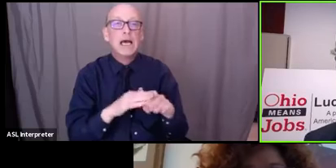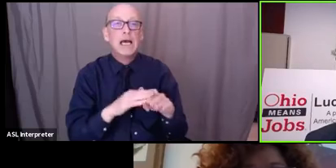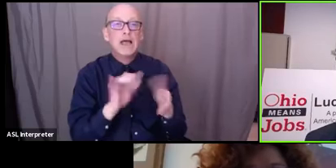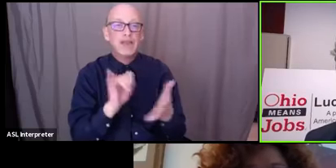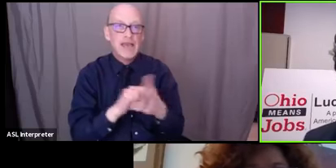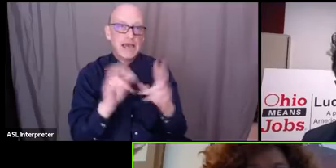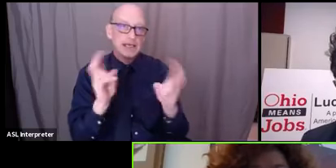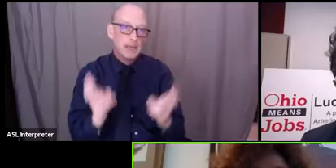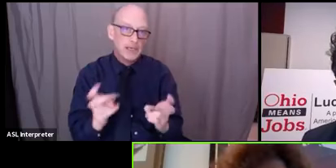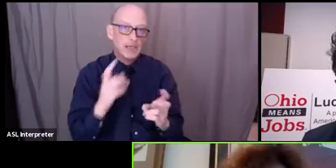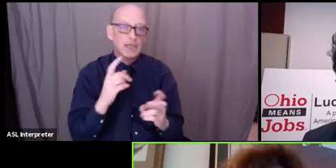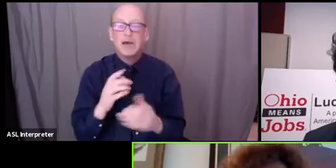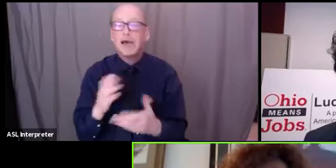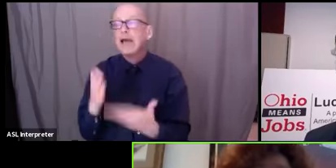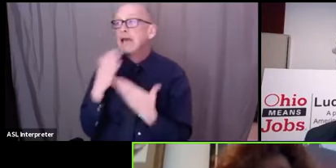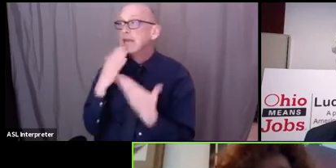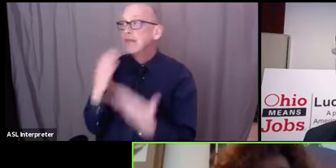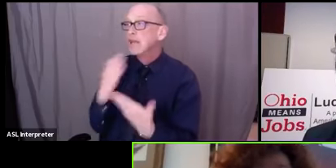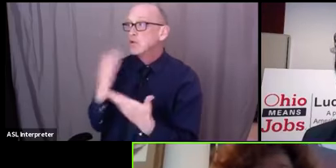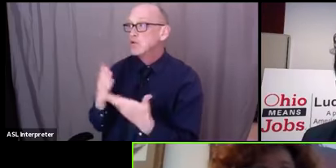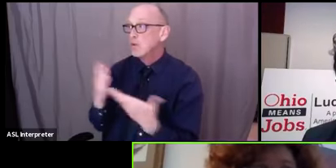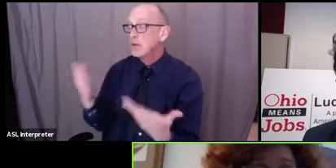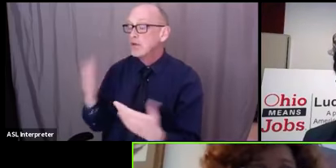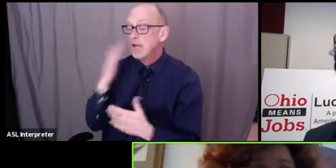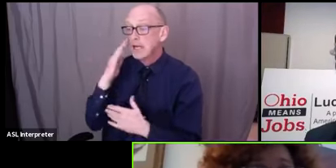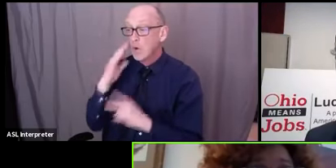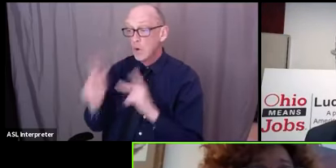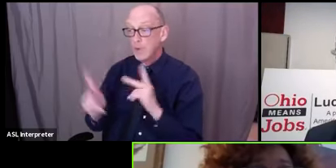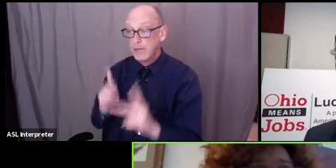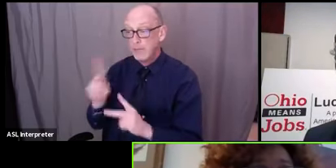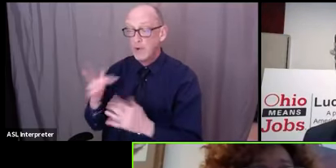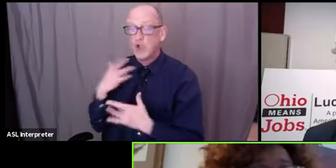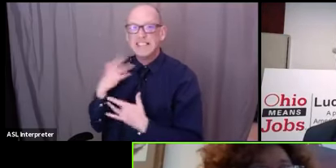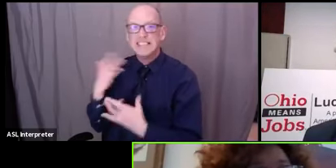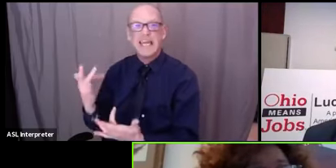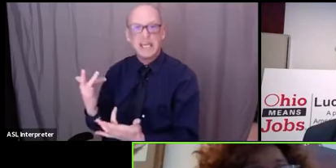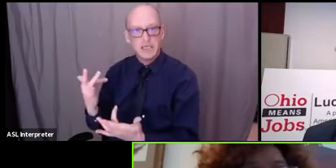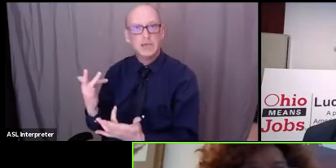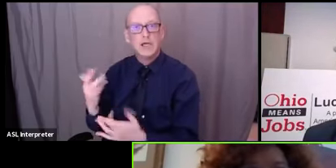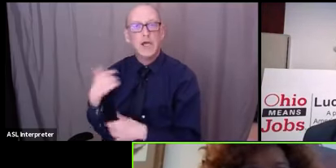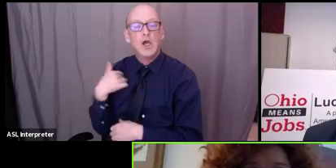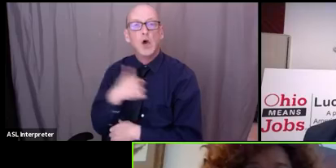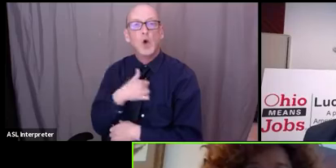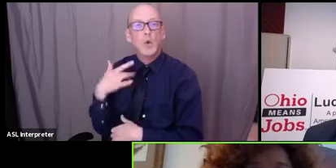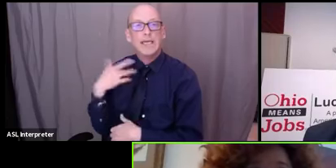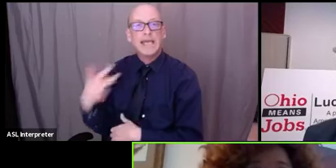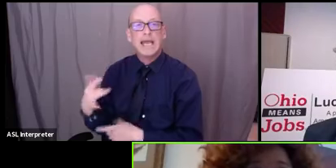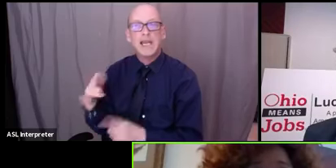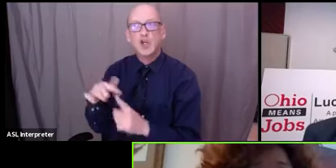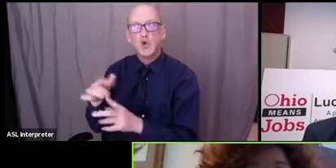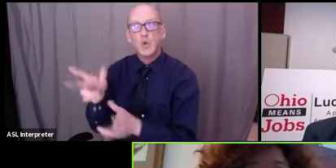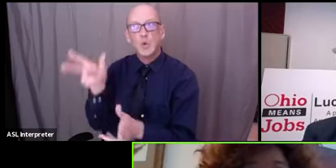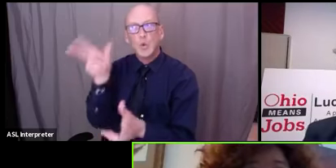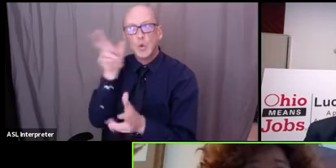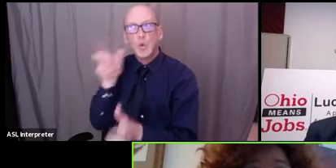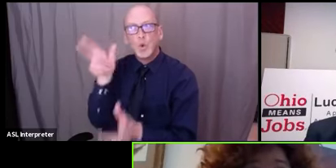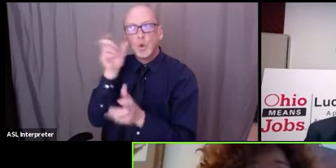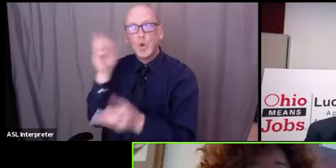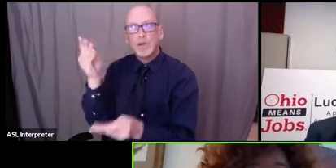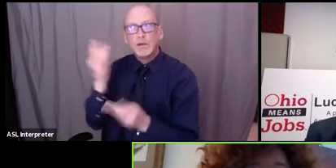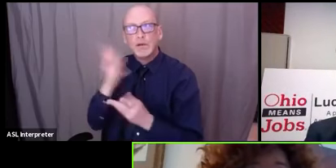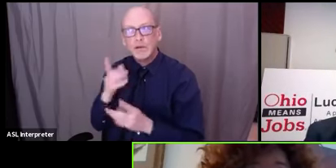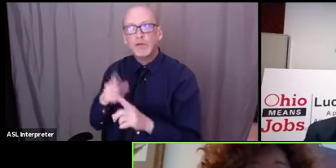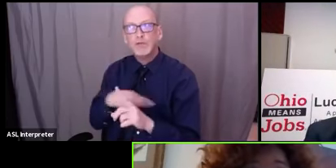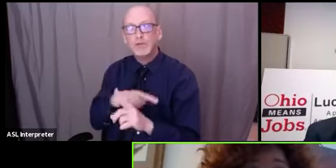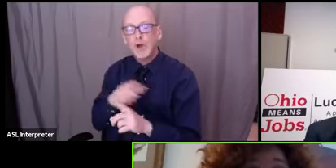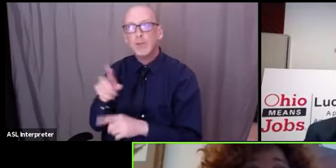yeah thank you very much i know that people tend um we we tend to absorb the information from around the